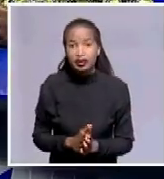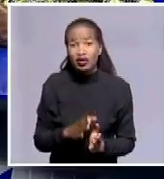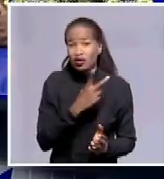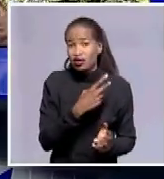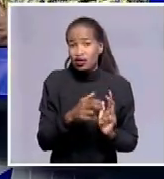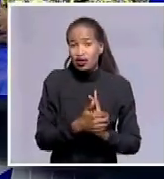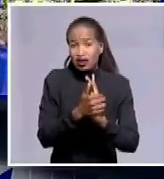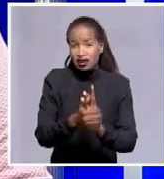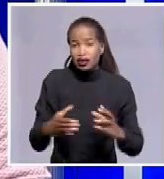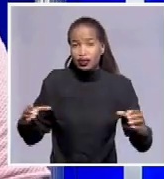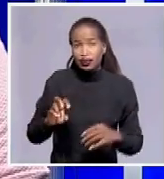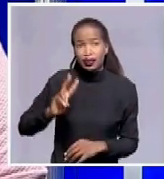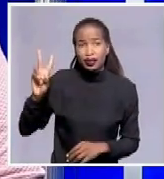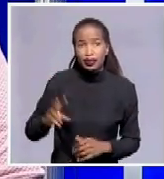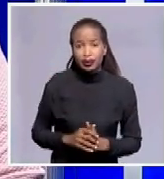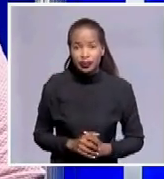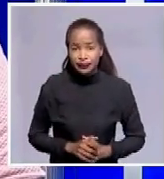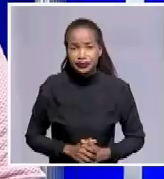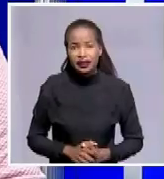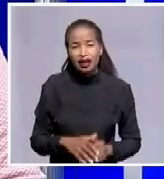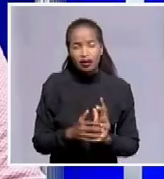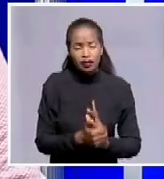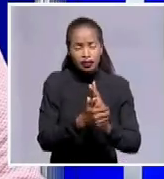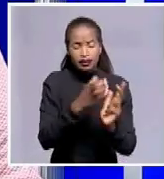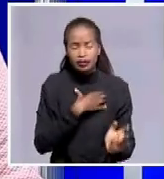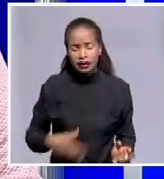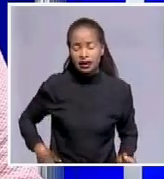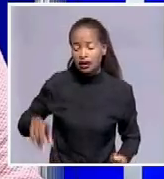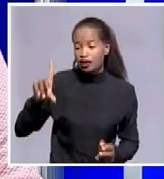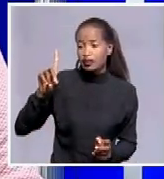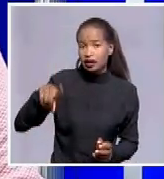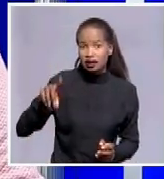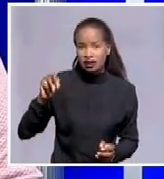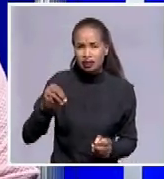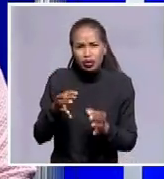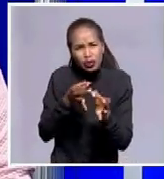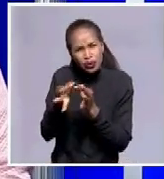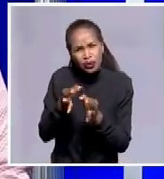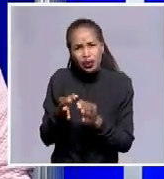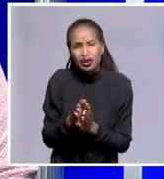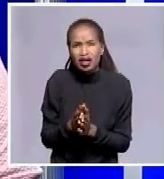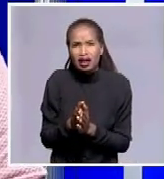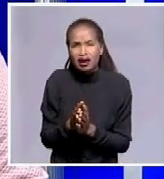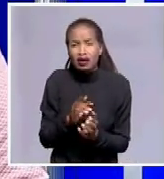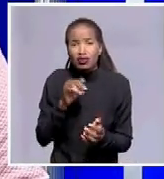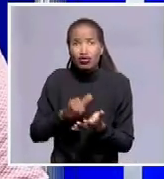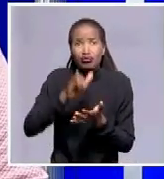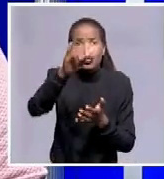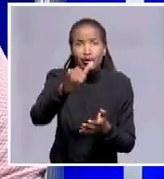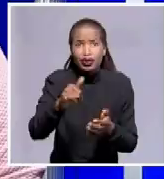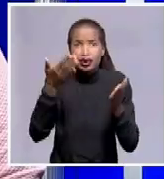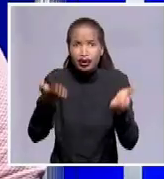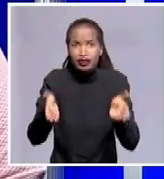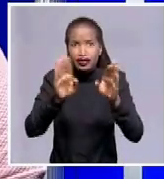us. Thank you. And that was Makhendri Venani telling us more about his plans to attend the funeral of